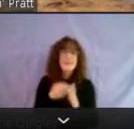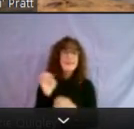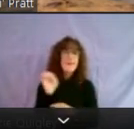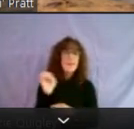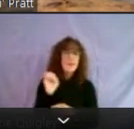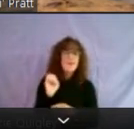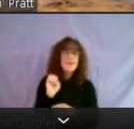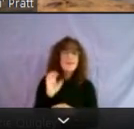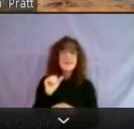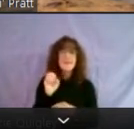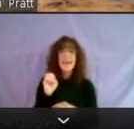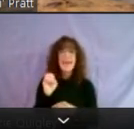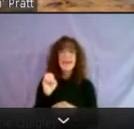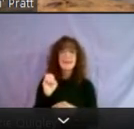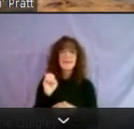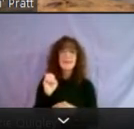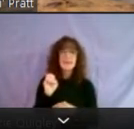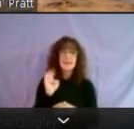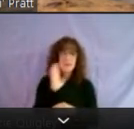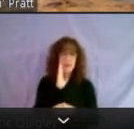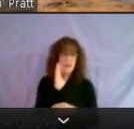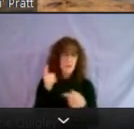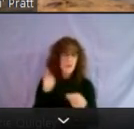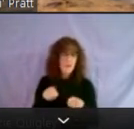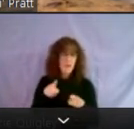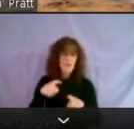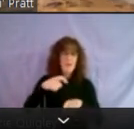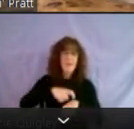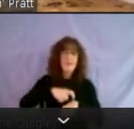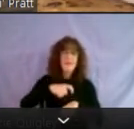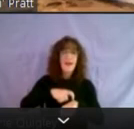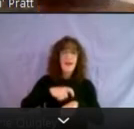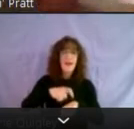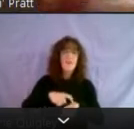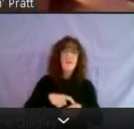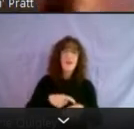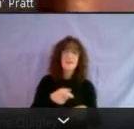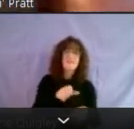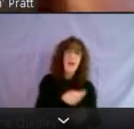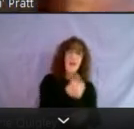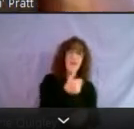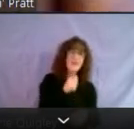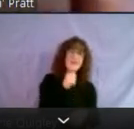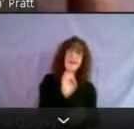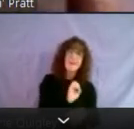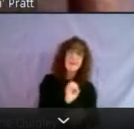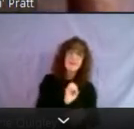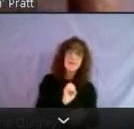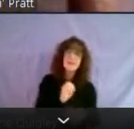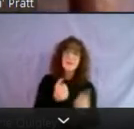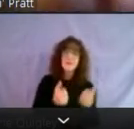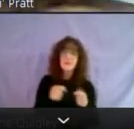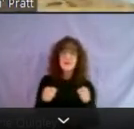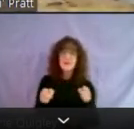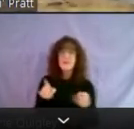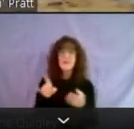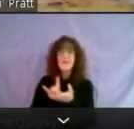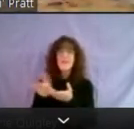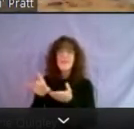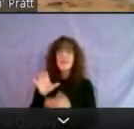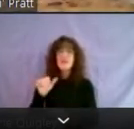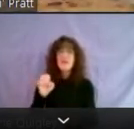case that, that would be heard during this time and what are not emergency cases, uh, eviction cases,